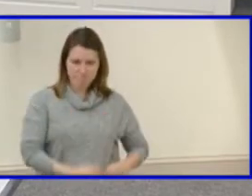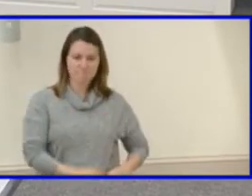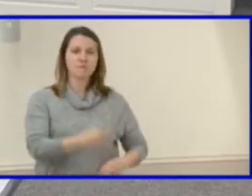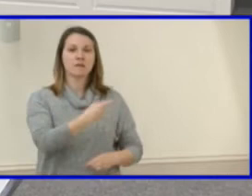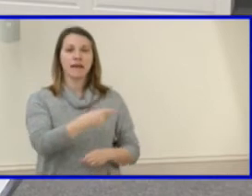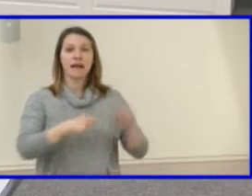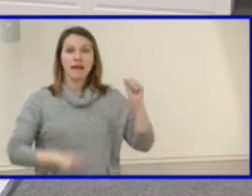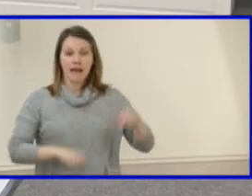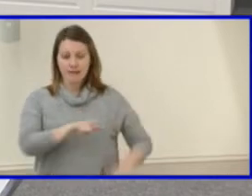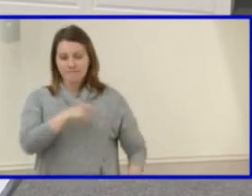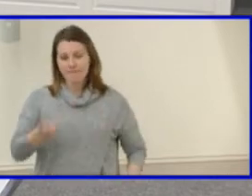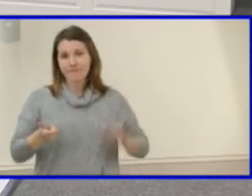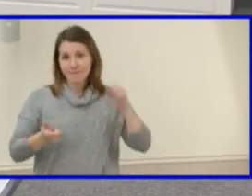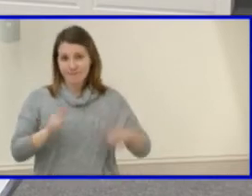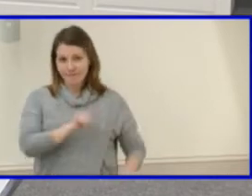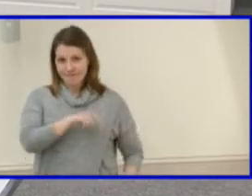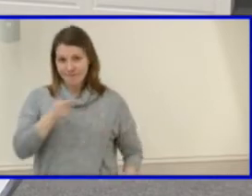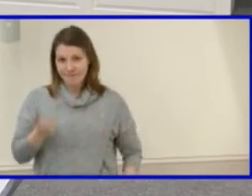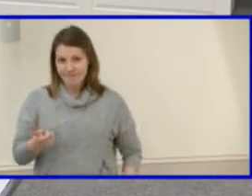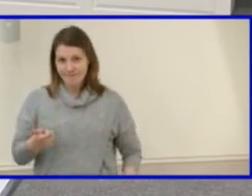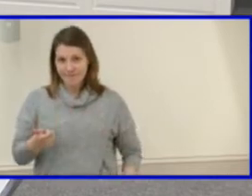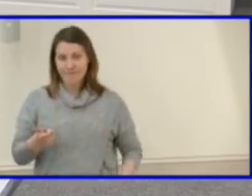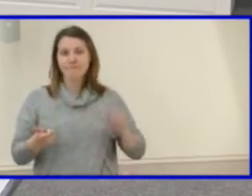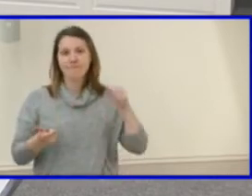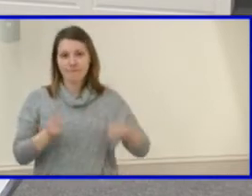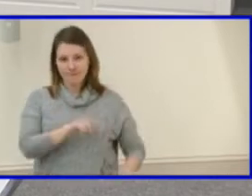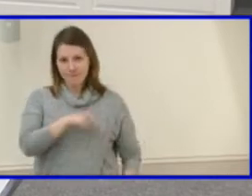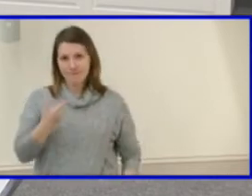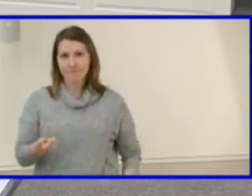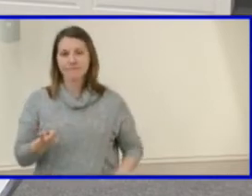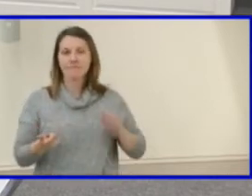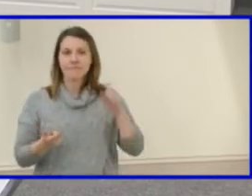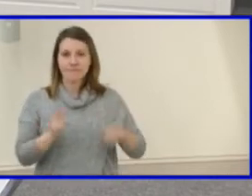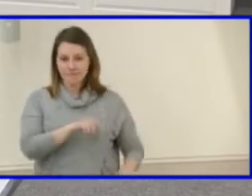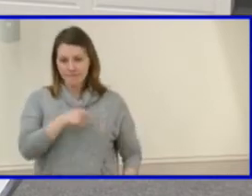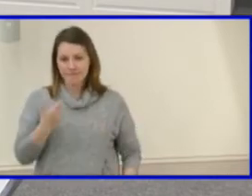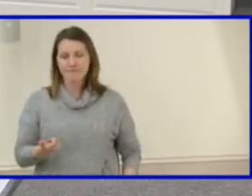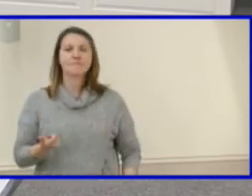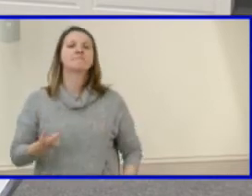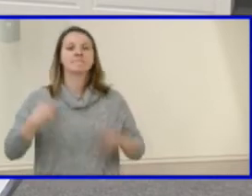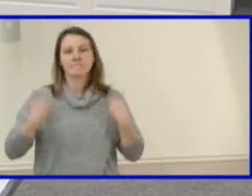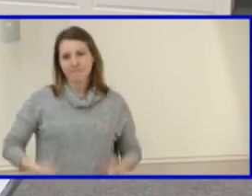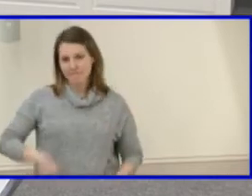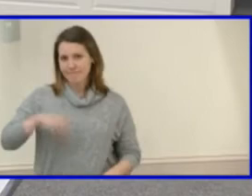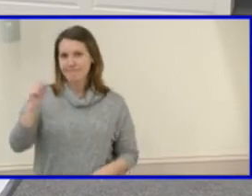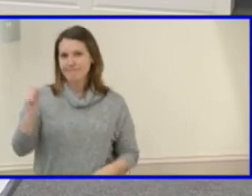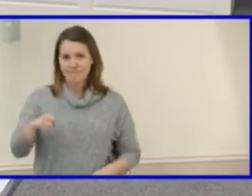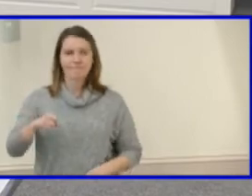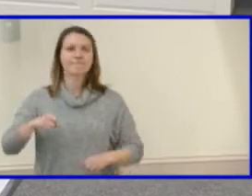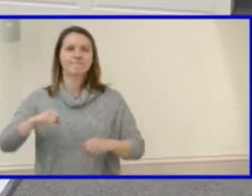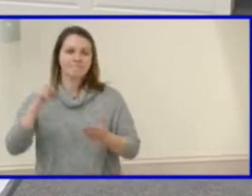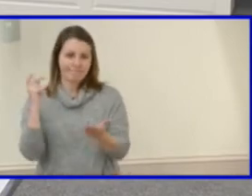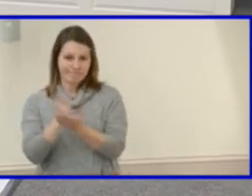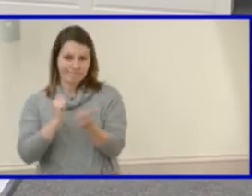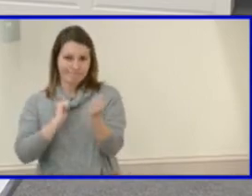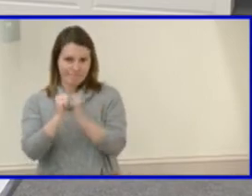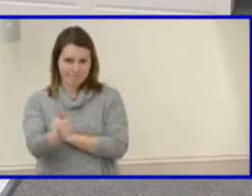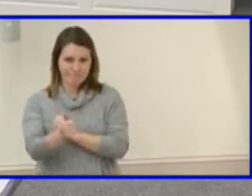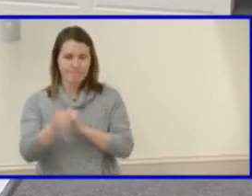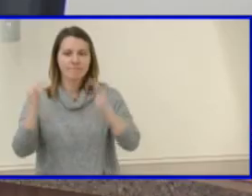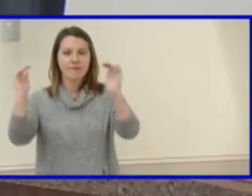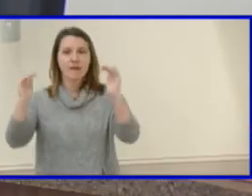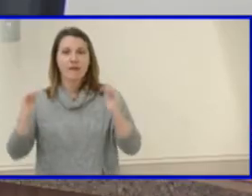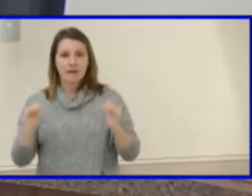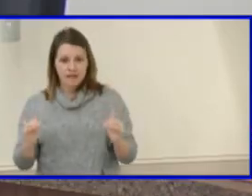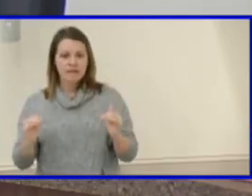Aye. Ms. Kinsella. Aye. Ms. Ogburn. Aye. Ms. Shea. Aye. And I vote aye, the ayes have it, the policy has been approved. Seeking